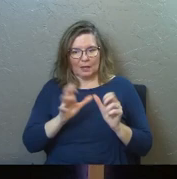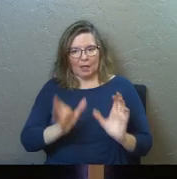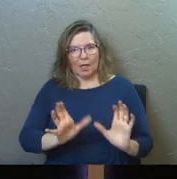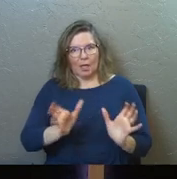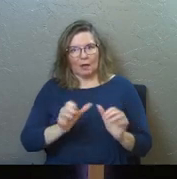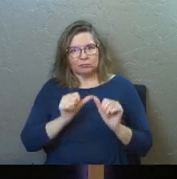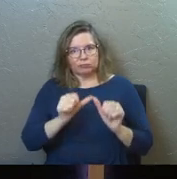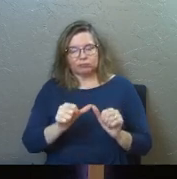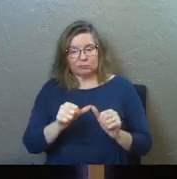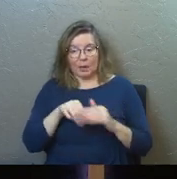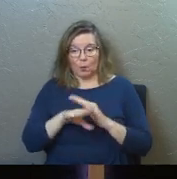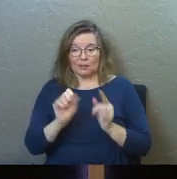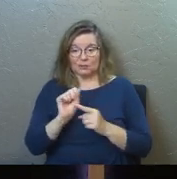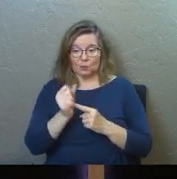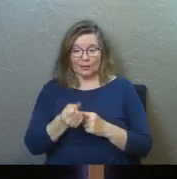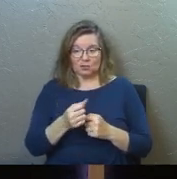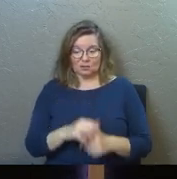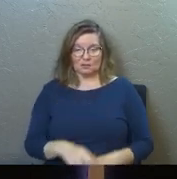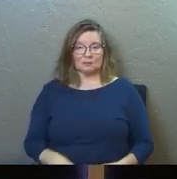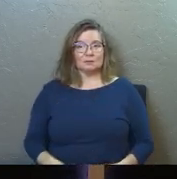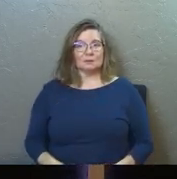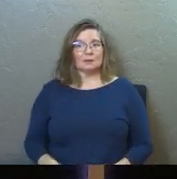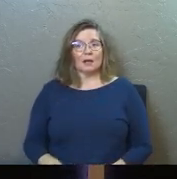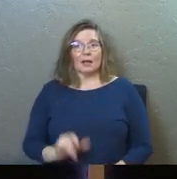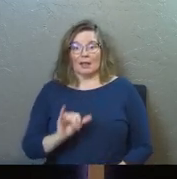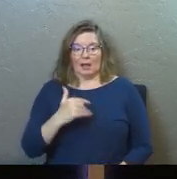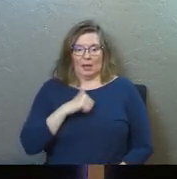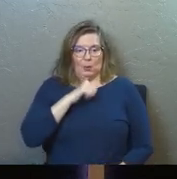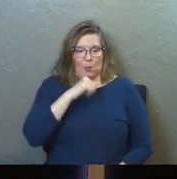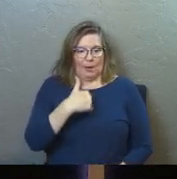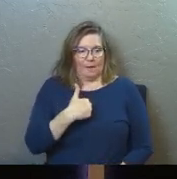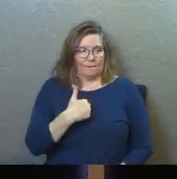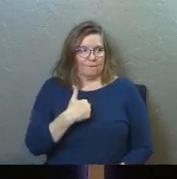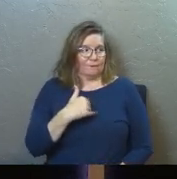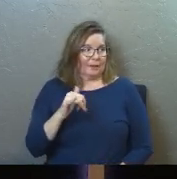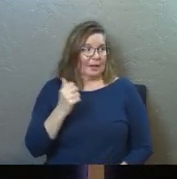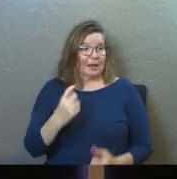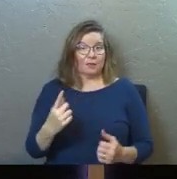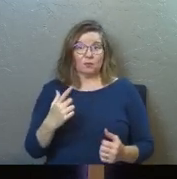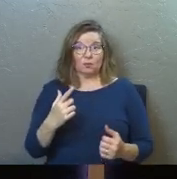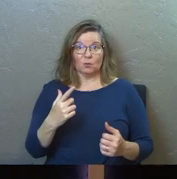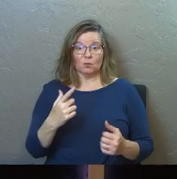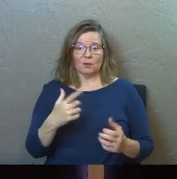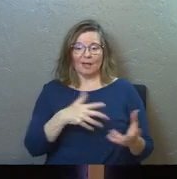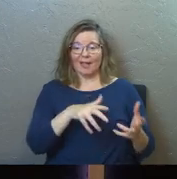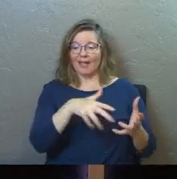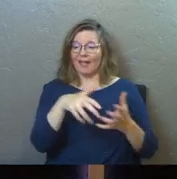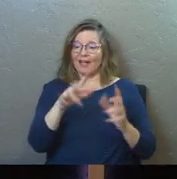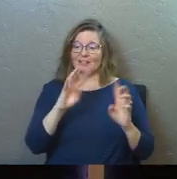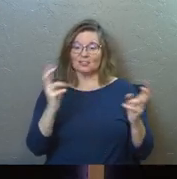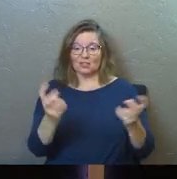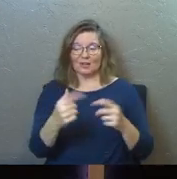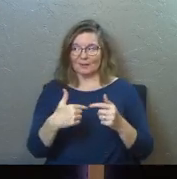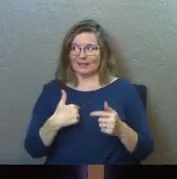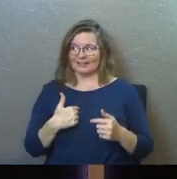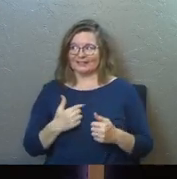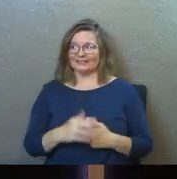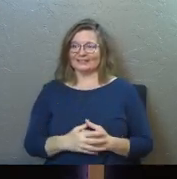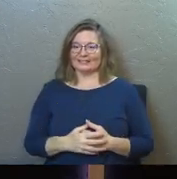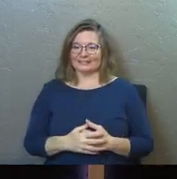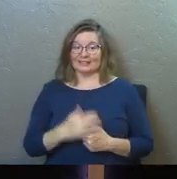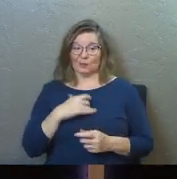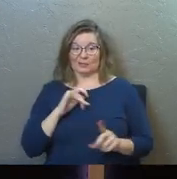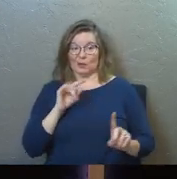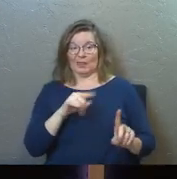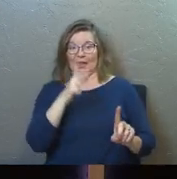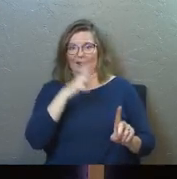conversation going. I walk into situations, and it's like, and I don't have, like everybody isn't all laughing in a circle around me, like I wish I was